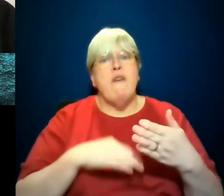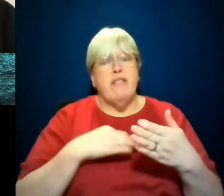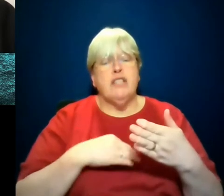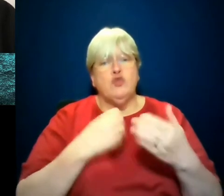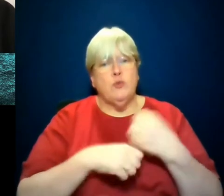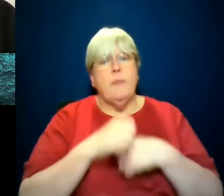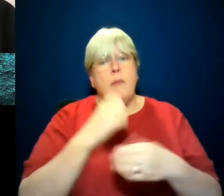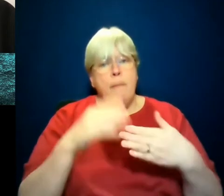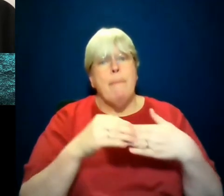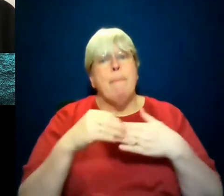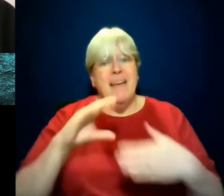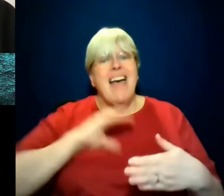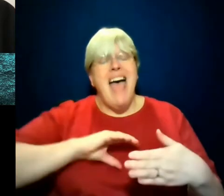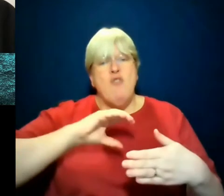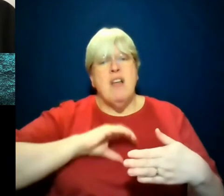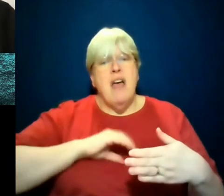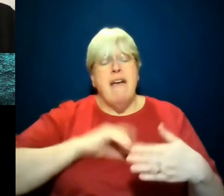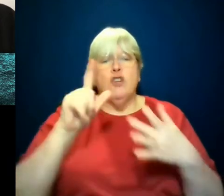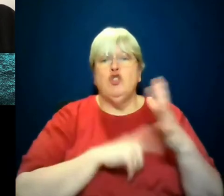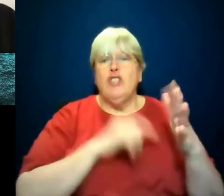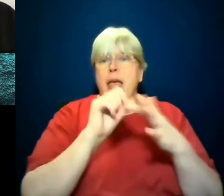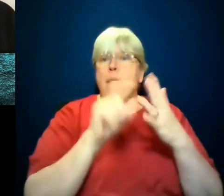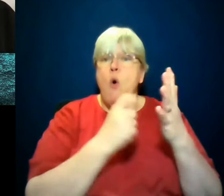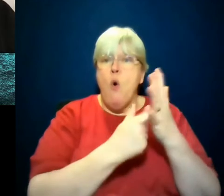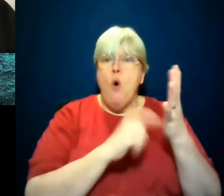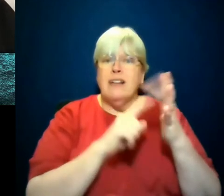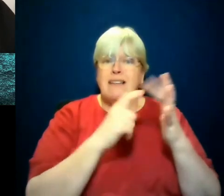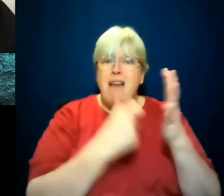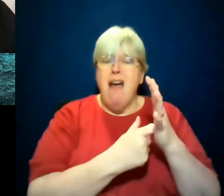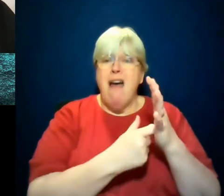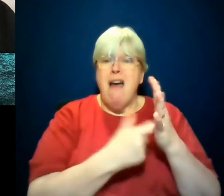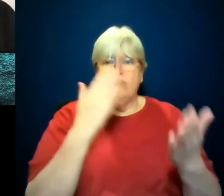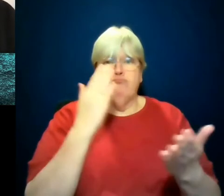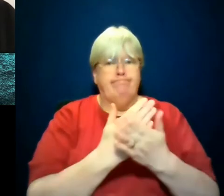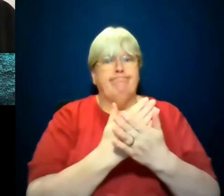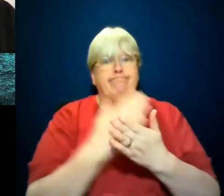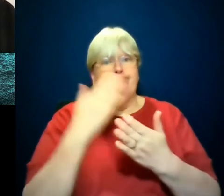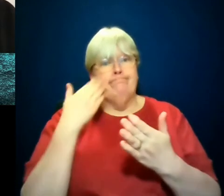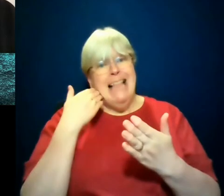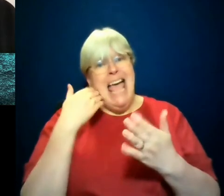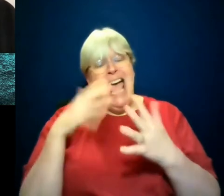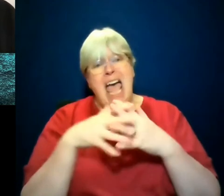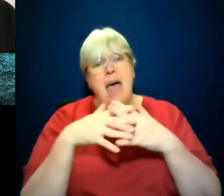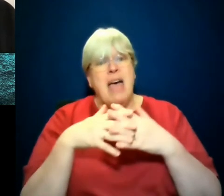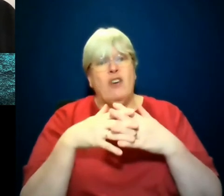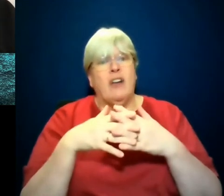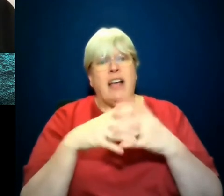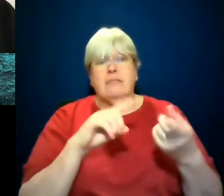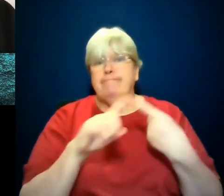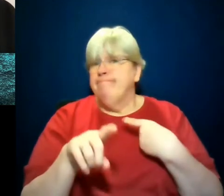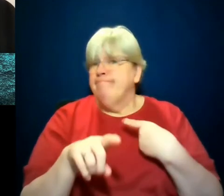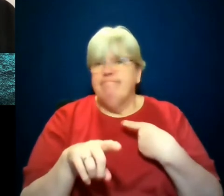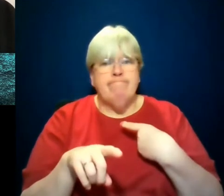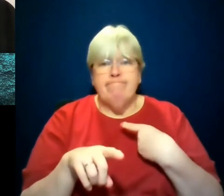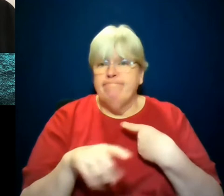So that for Jay Porter, what it feels like to be black in America and a black man in America, you are reacting to a lot of shit.